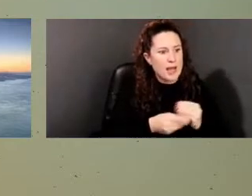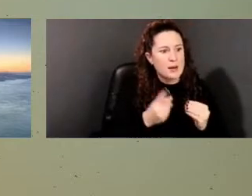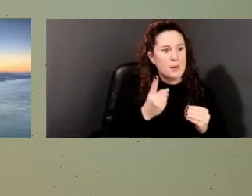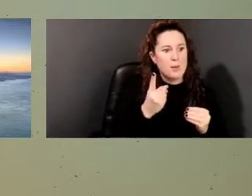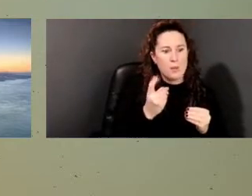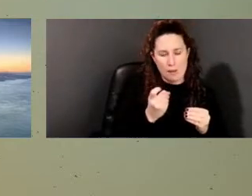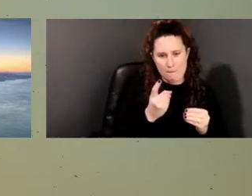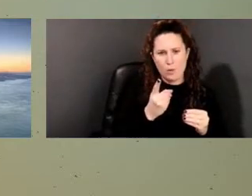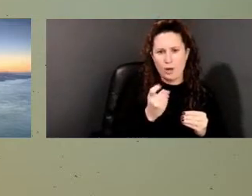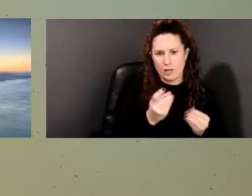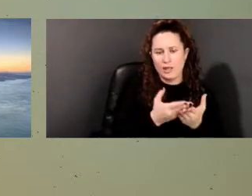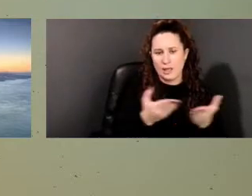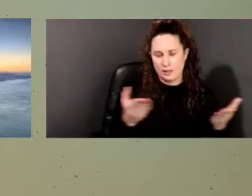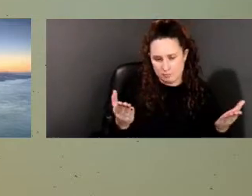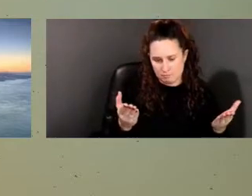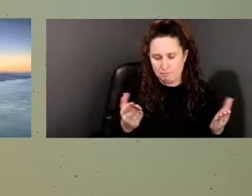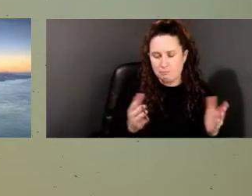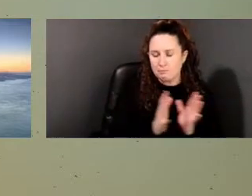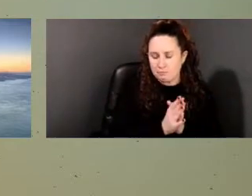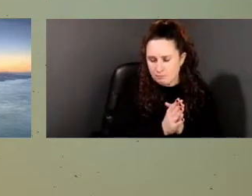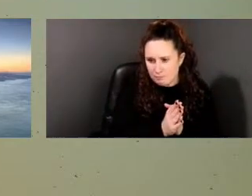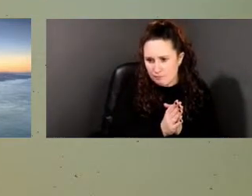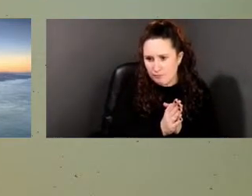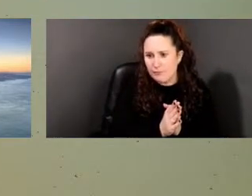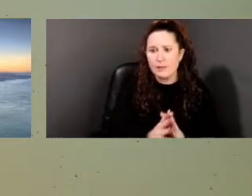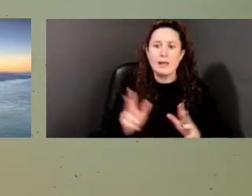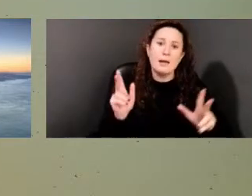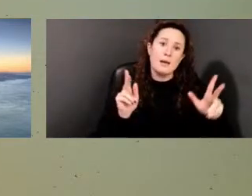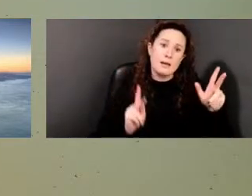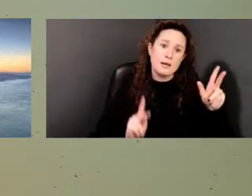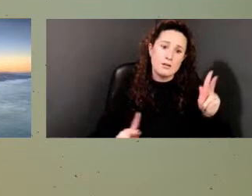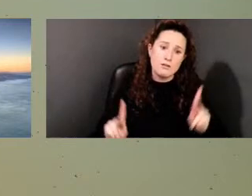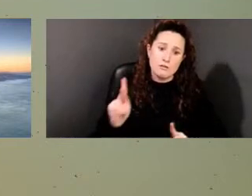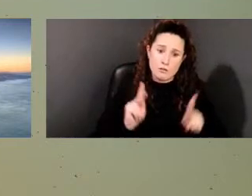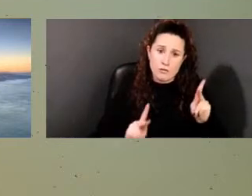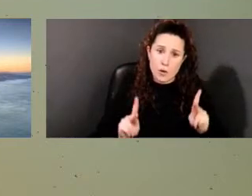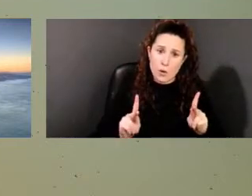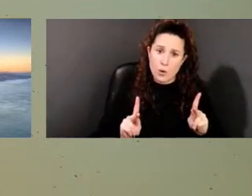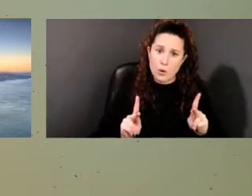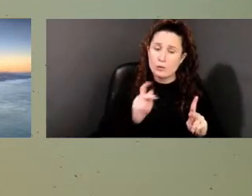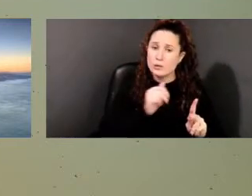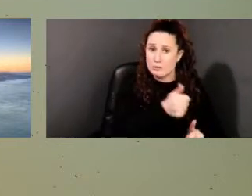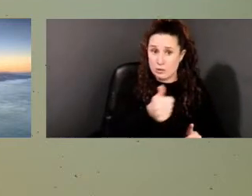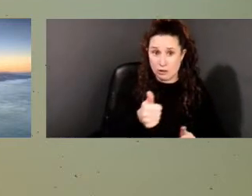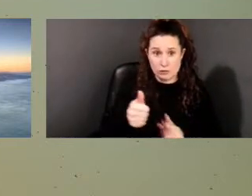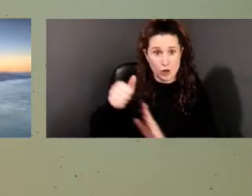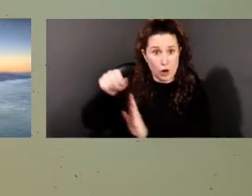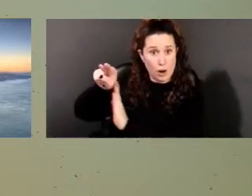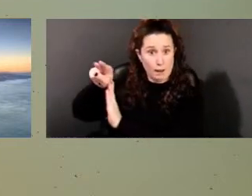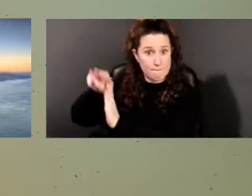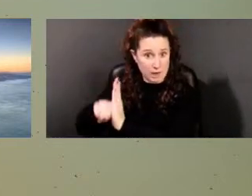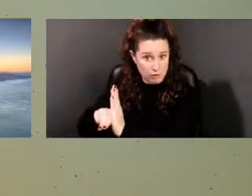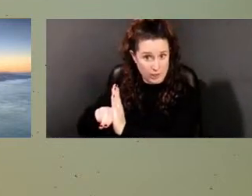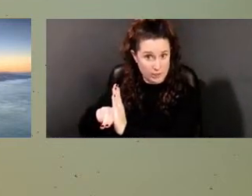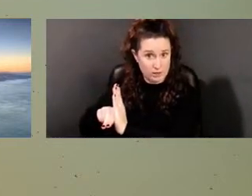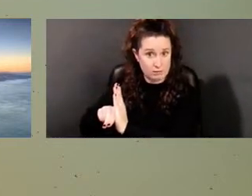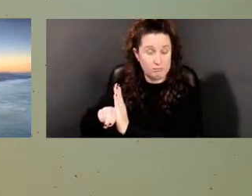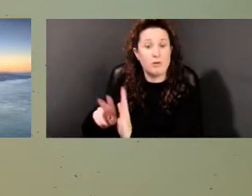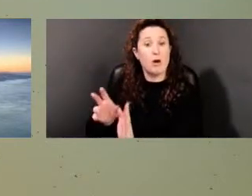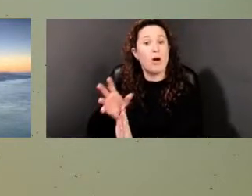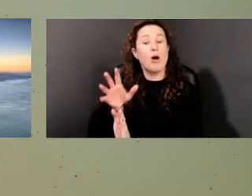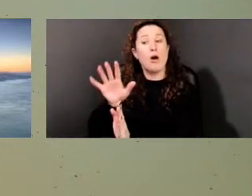I want us to think folks that are buried, think about this, folks that are buried on a plantation where they were enslaved, are they resting in peace?